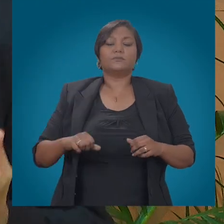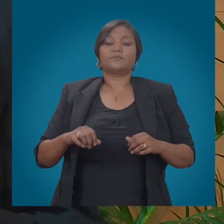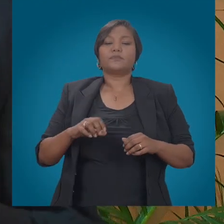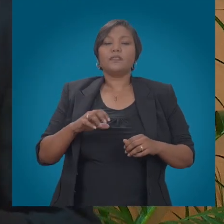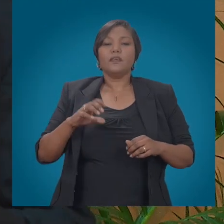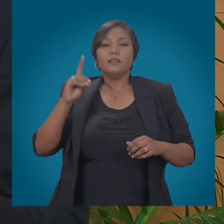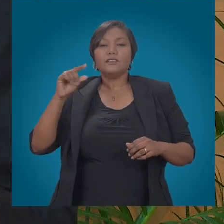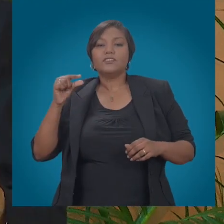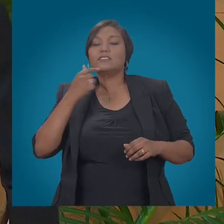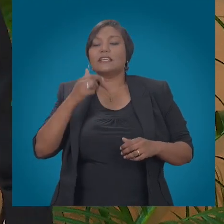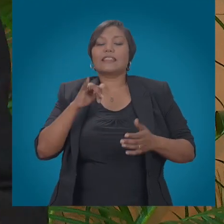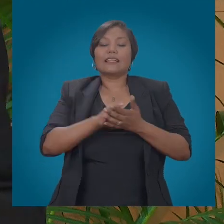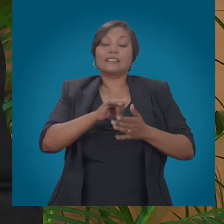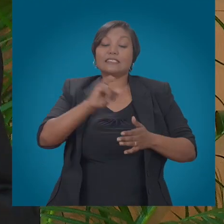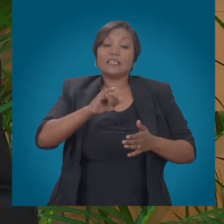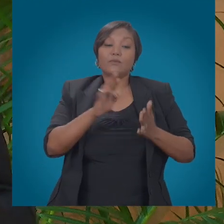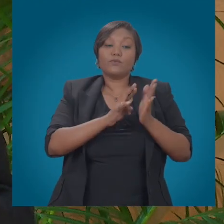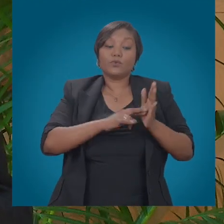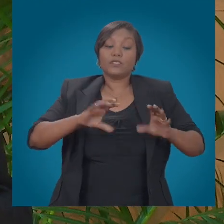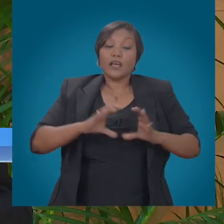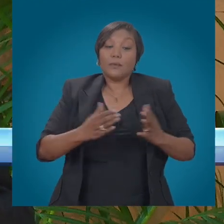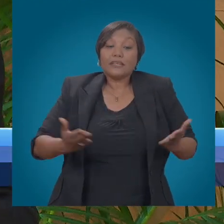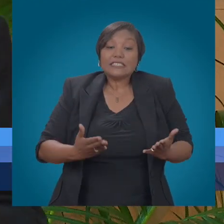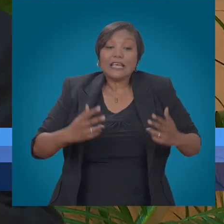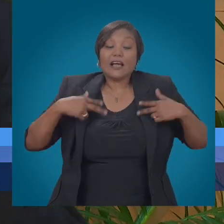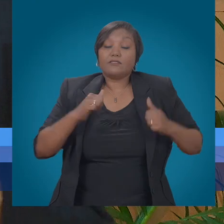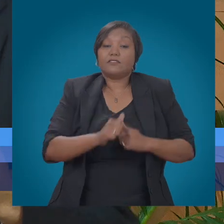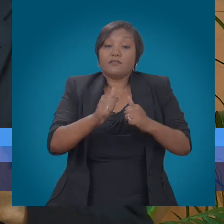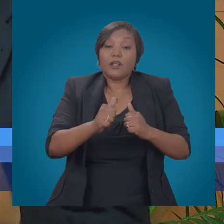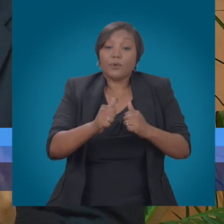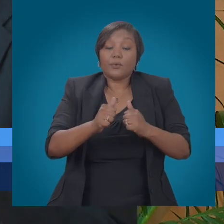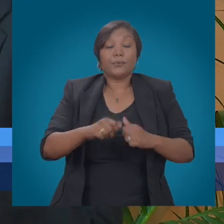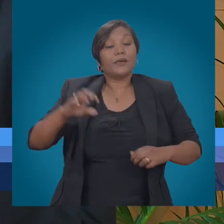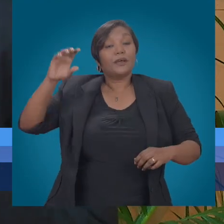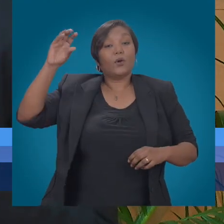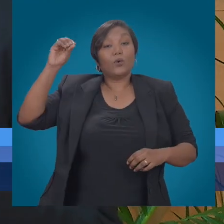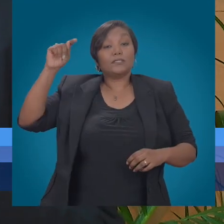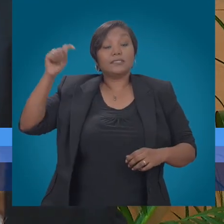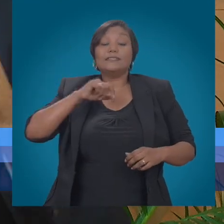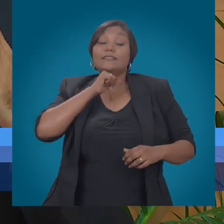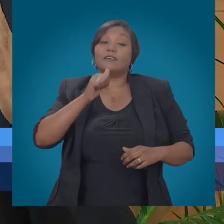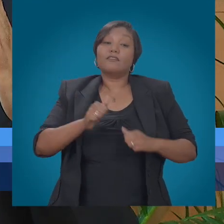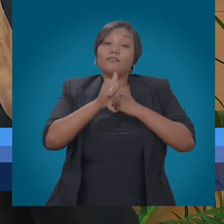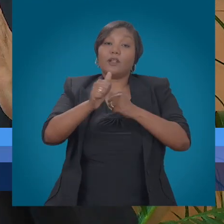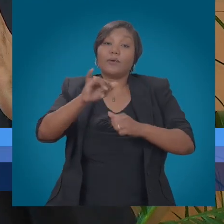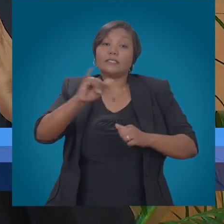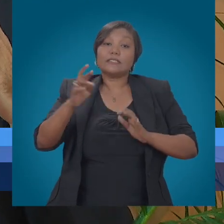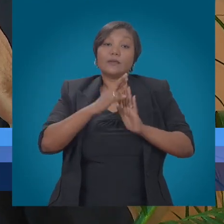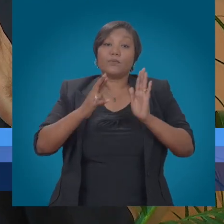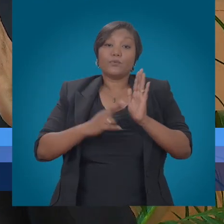apply in the real world are also applicable in cyberspace. The problem we have is that competition now by